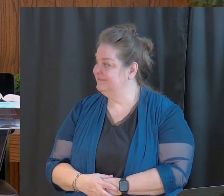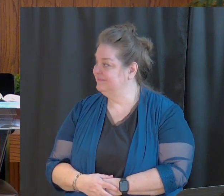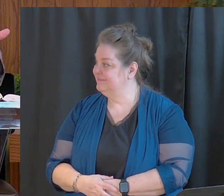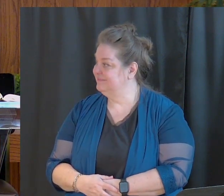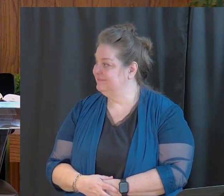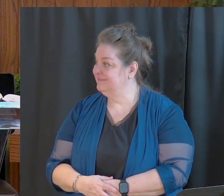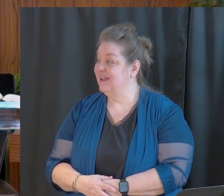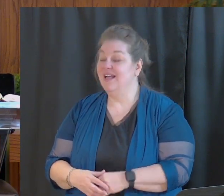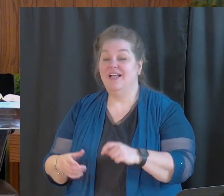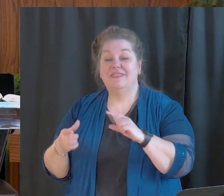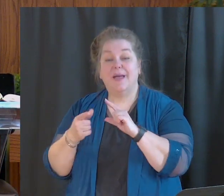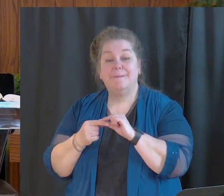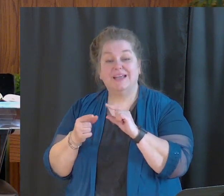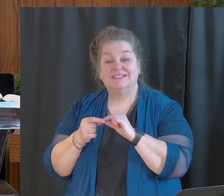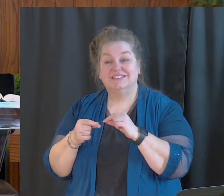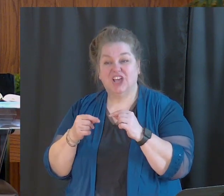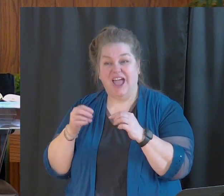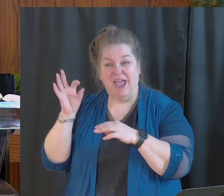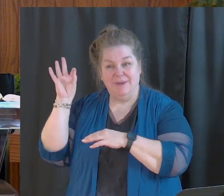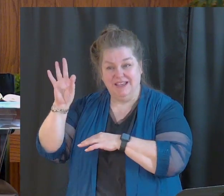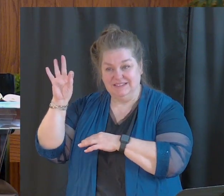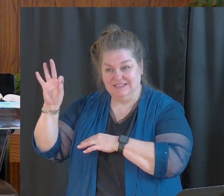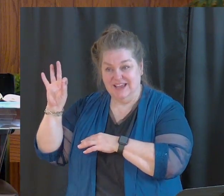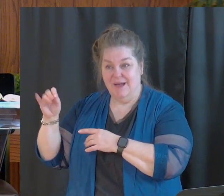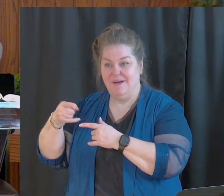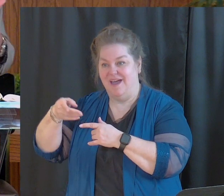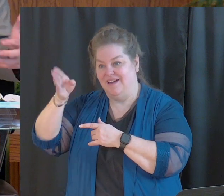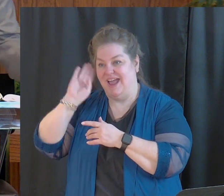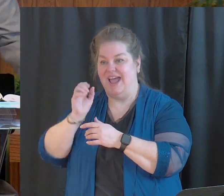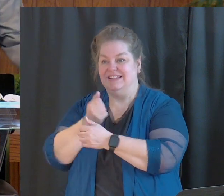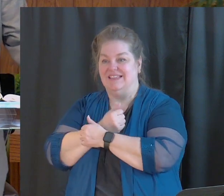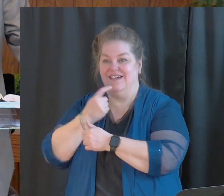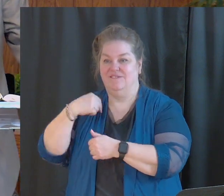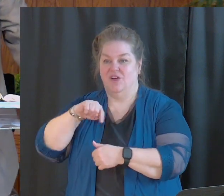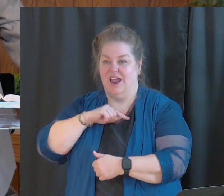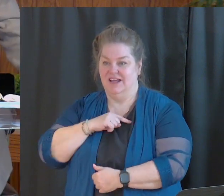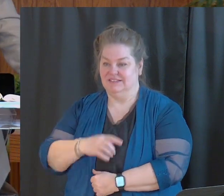The messages that I've been giving are about God's love for us ultimately.